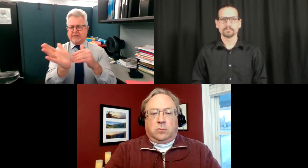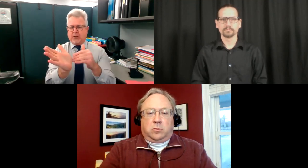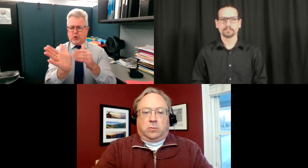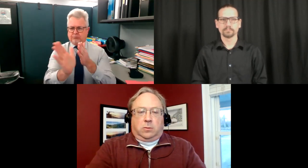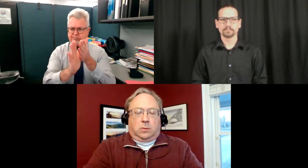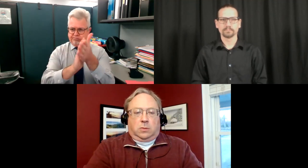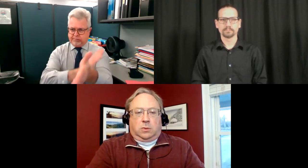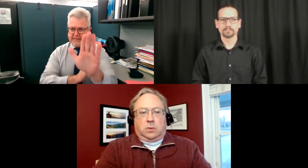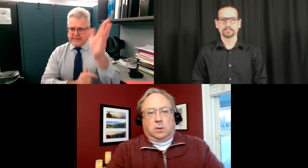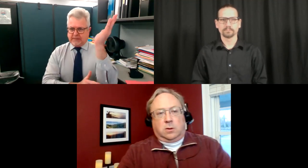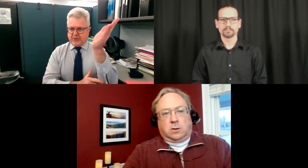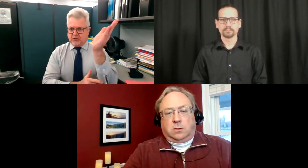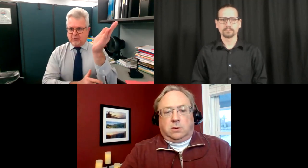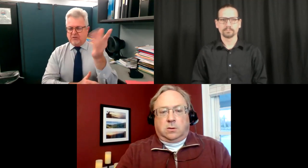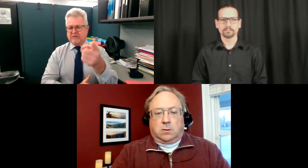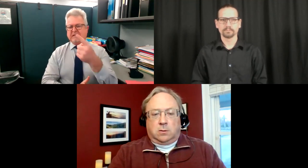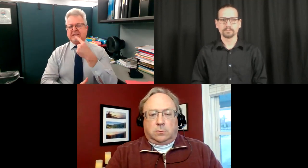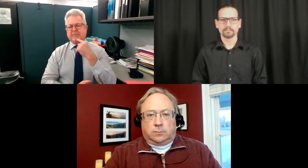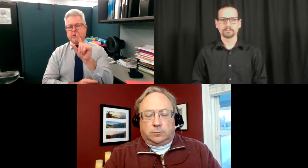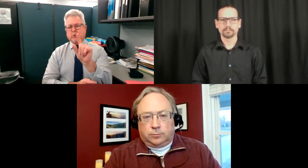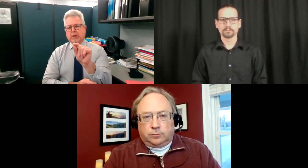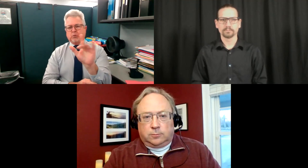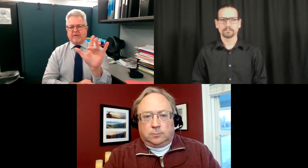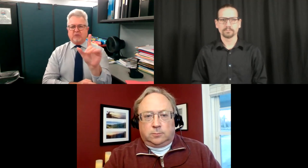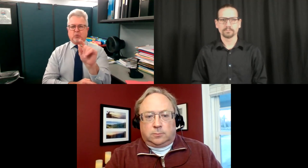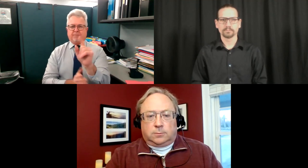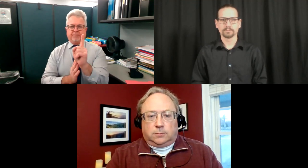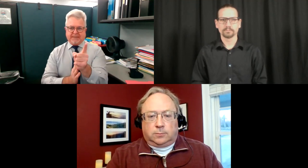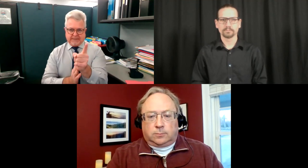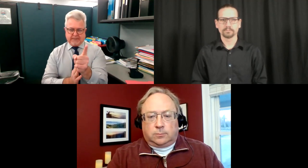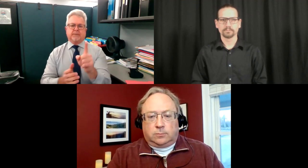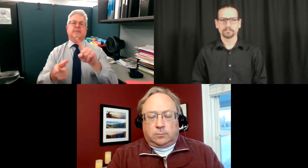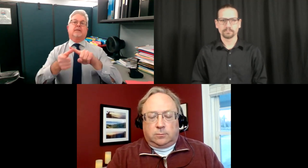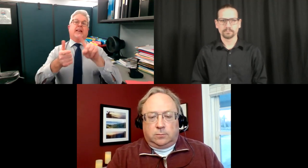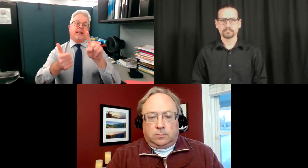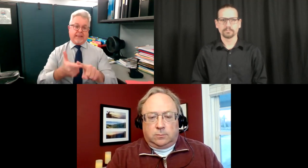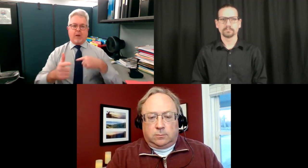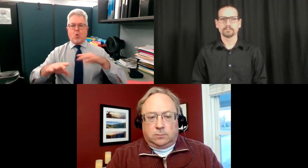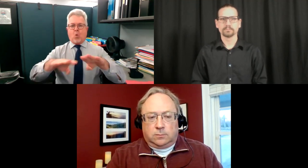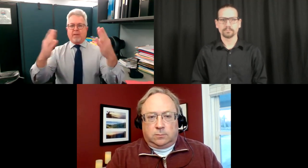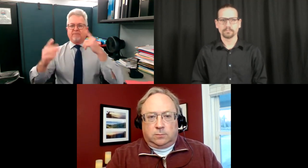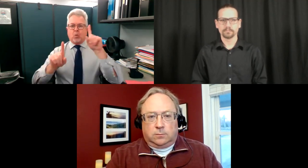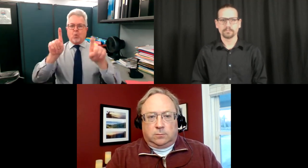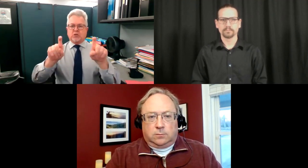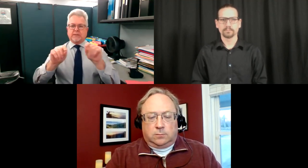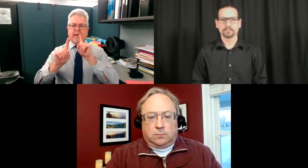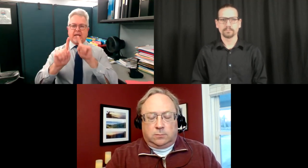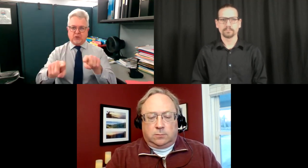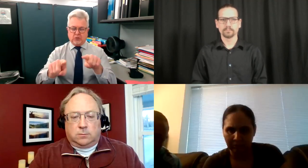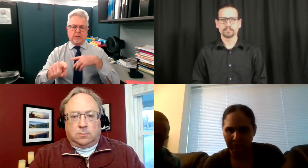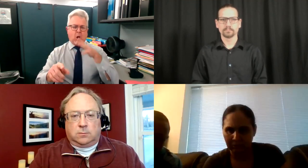ask any questions. Please hold all your questions to the question and answer period, which will be at the end of Dr. McDonald's presentation.